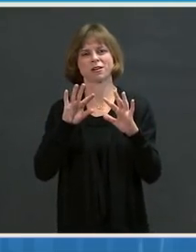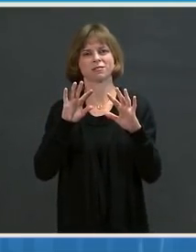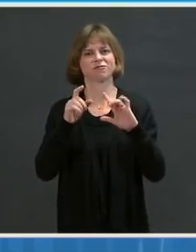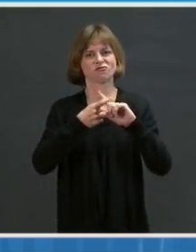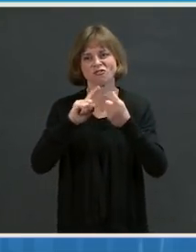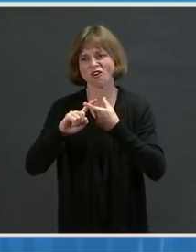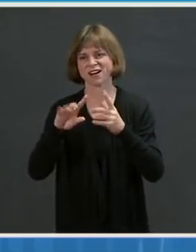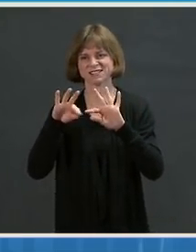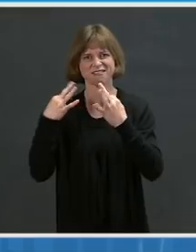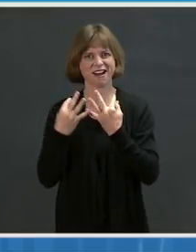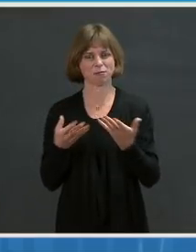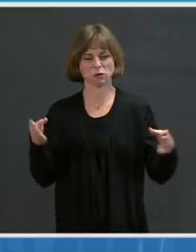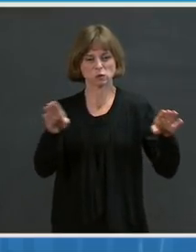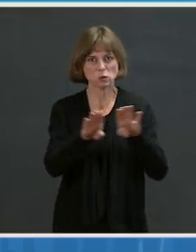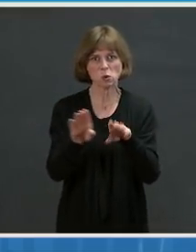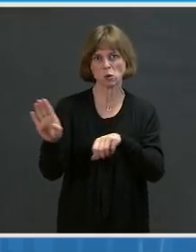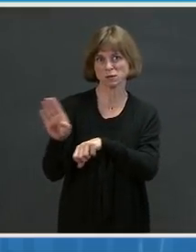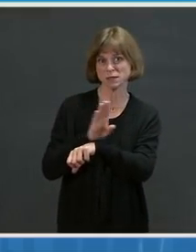too long.